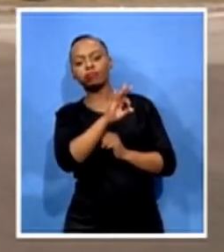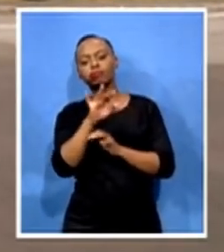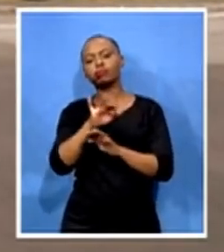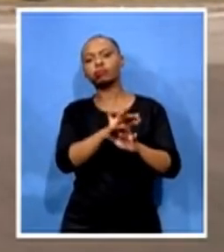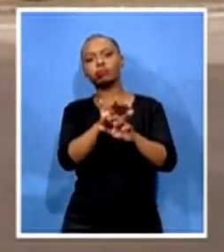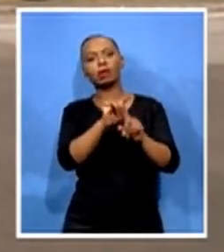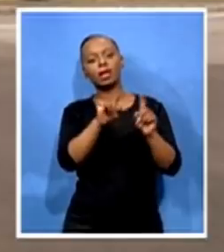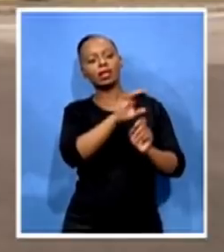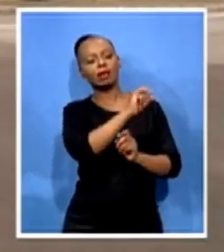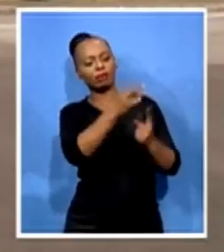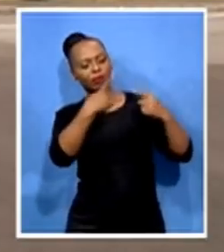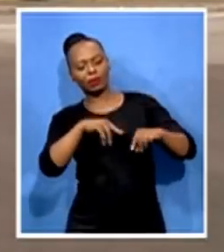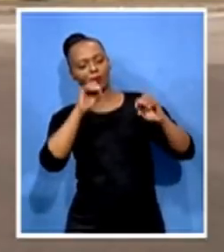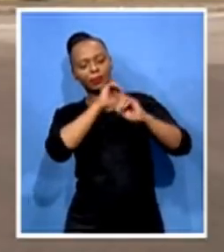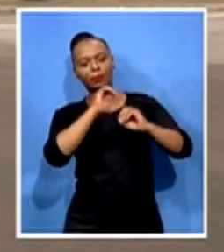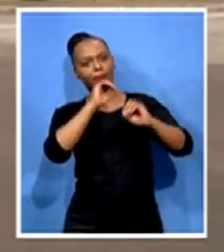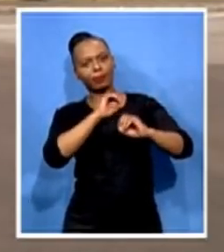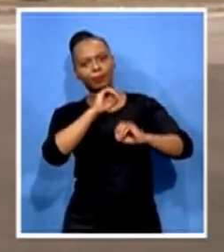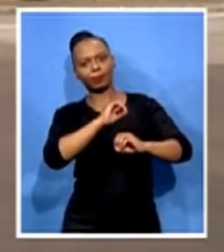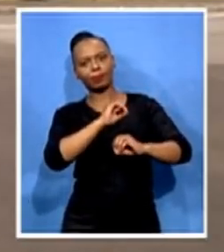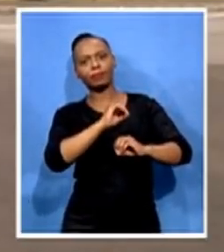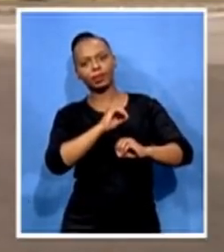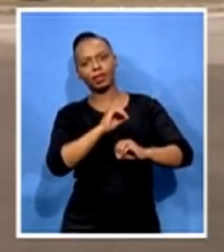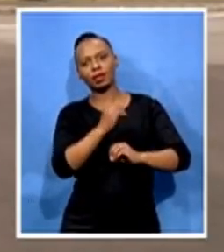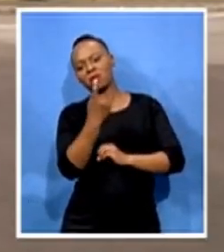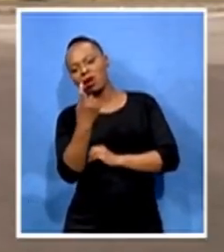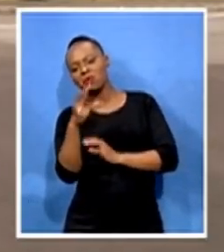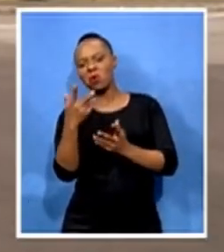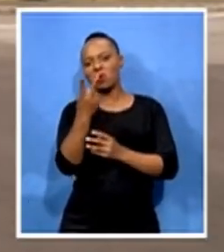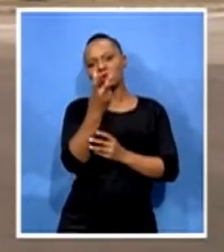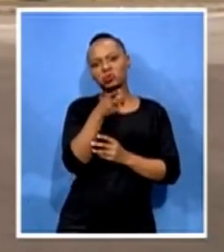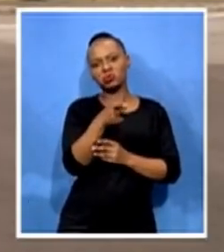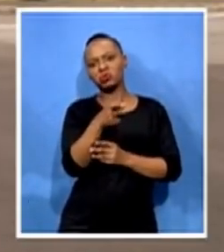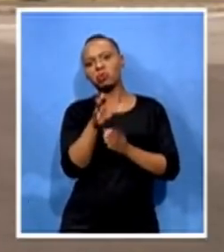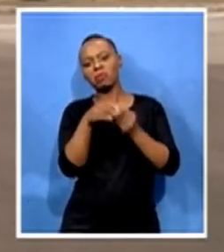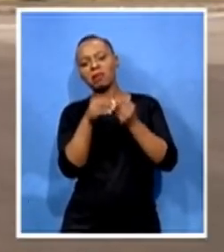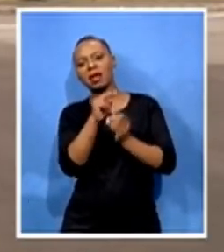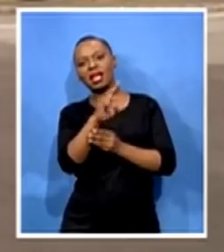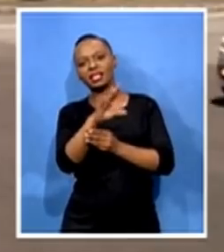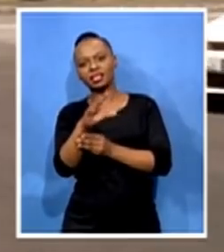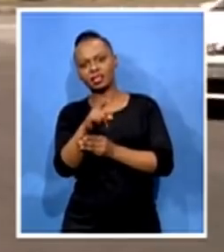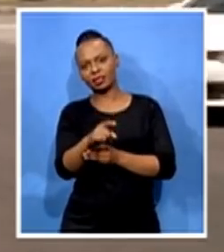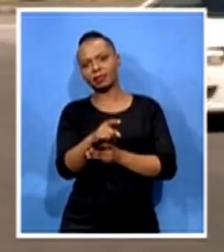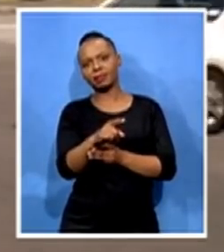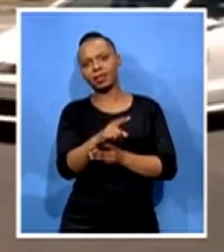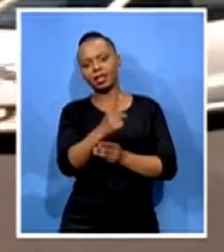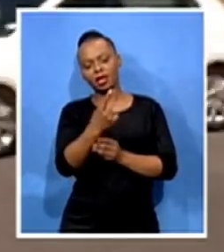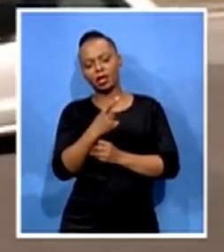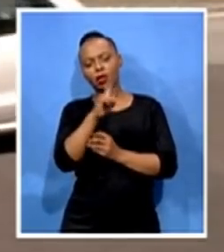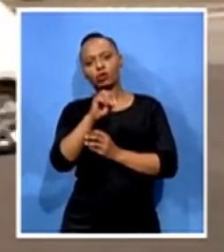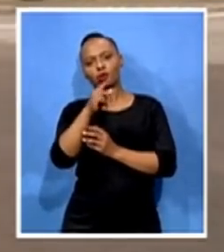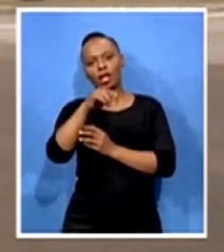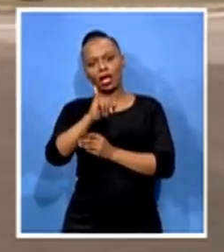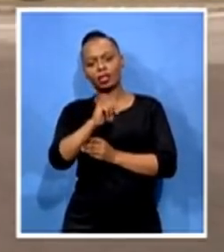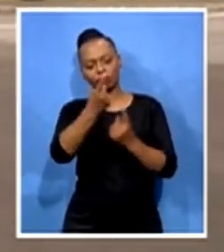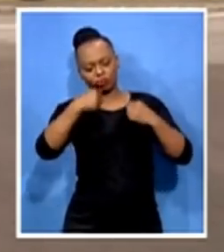one or two other political parties. The ANC, Solani Sotashi, he showed up just to come and say